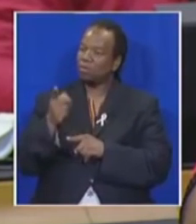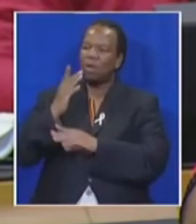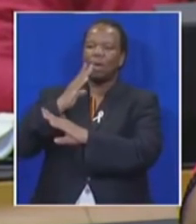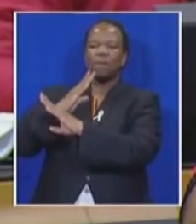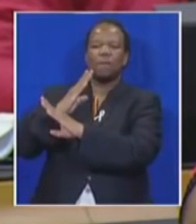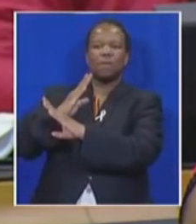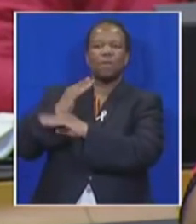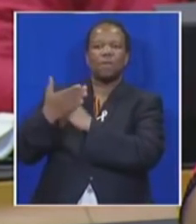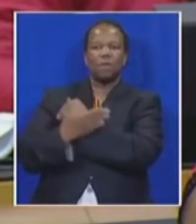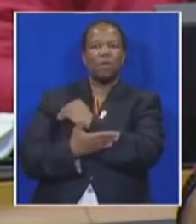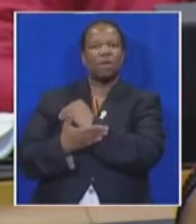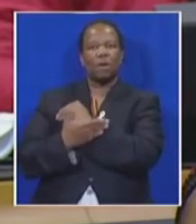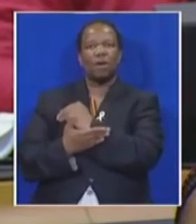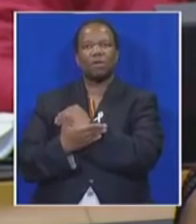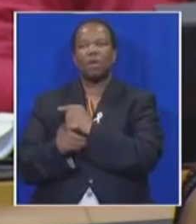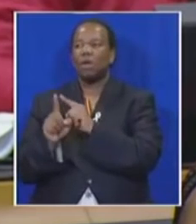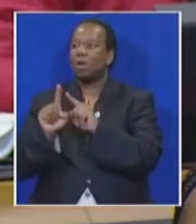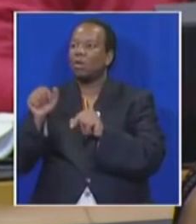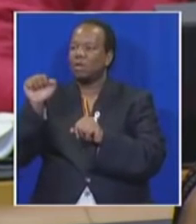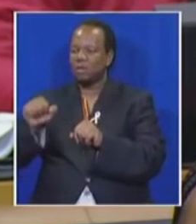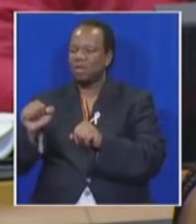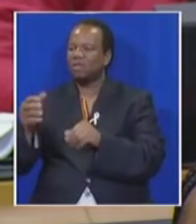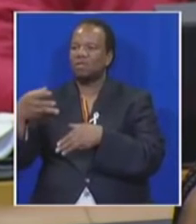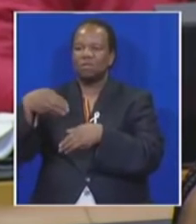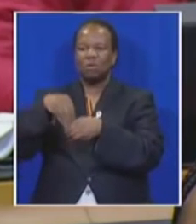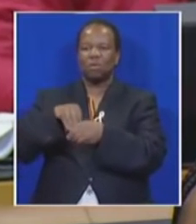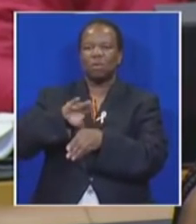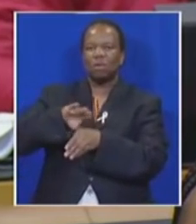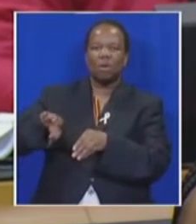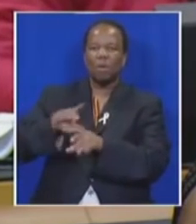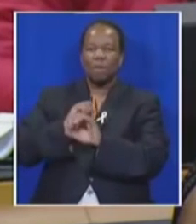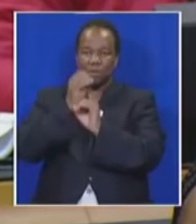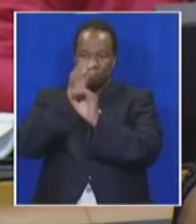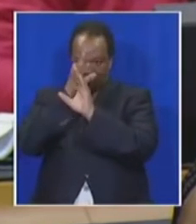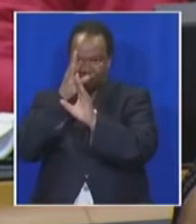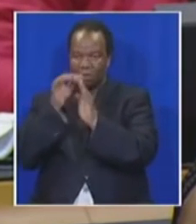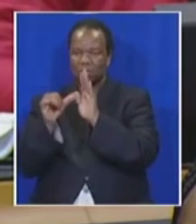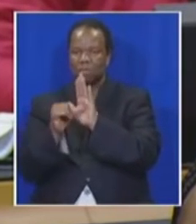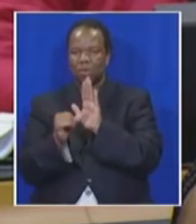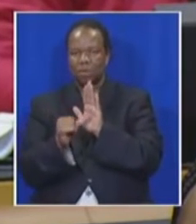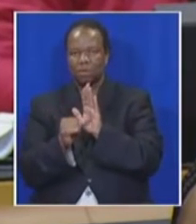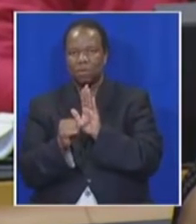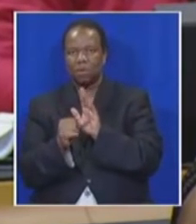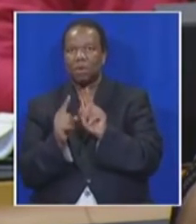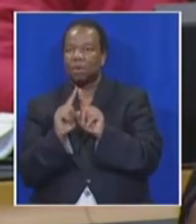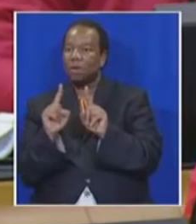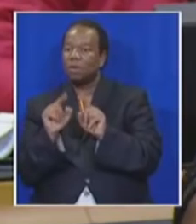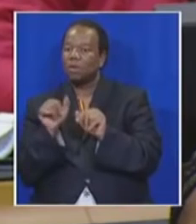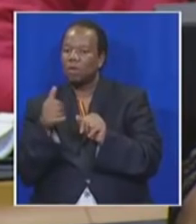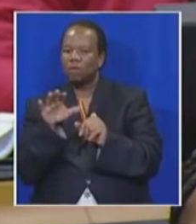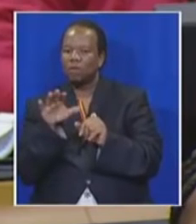oppressed and excluded from economic participation, and we are not going to lose sight of what is important, which is expropriation of land,